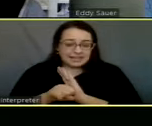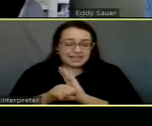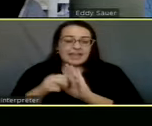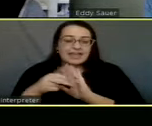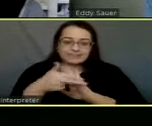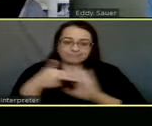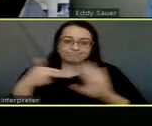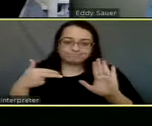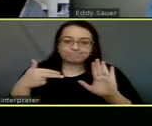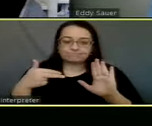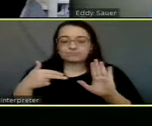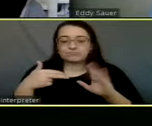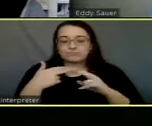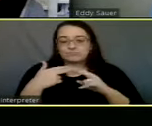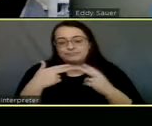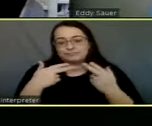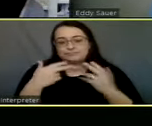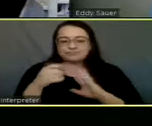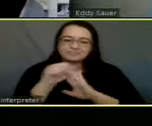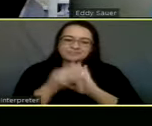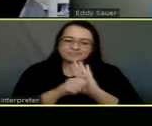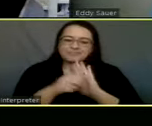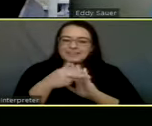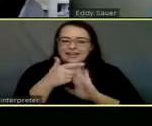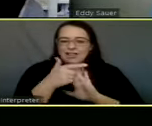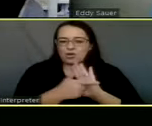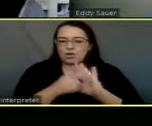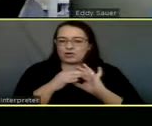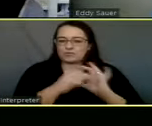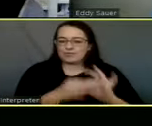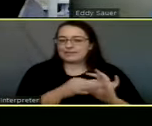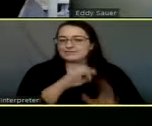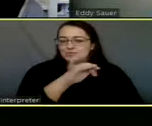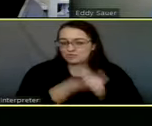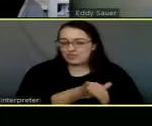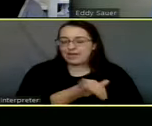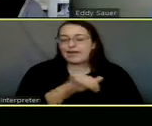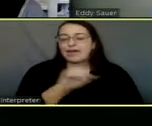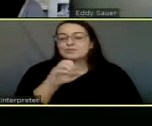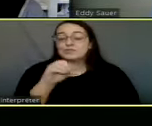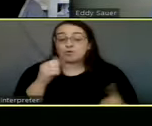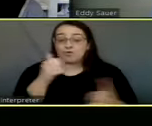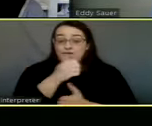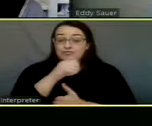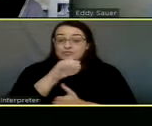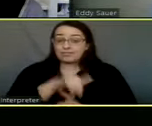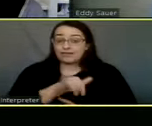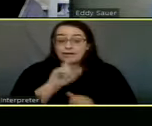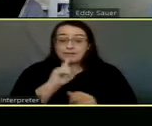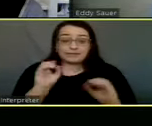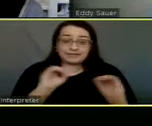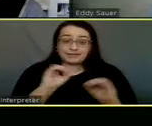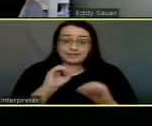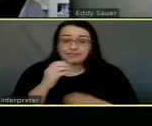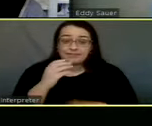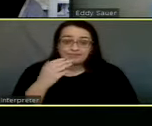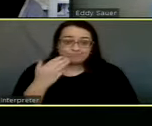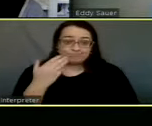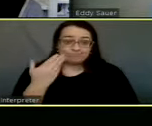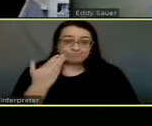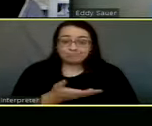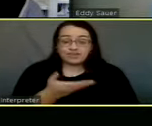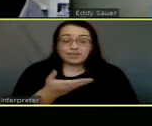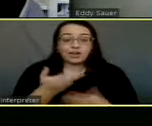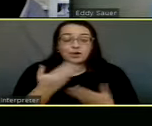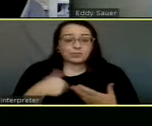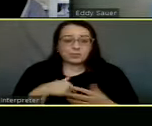that tech, that the state law refers to. Um, and so under that, there was really nothing there. And that was why